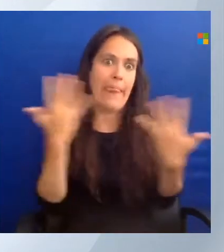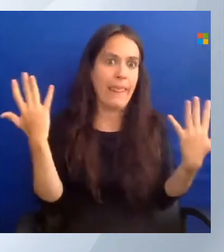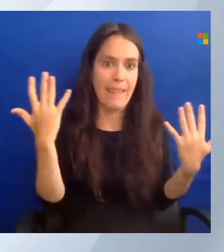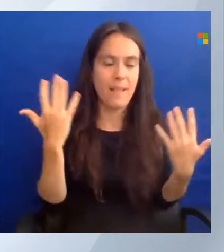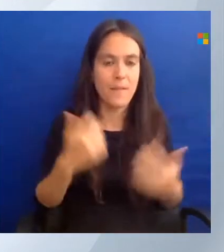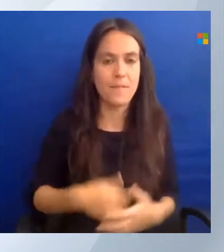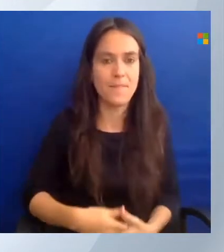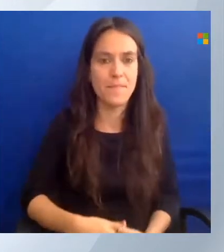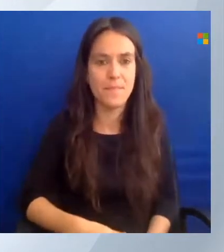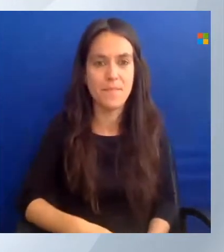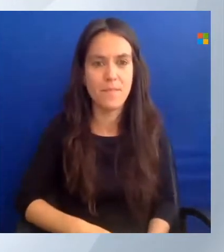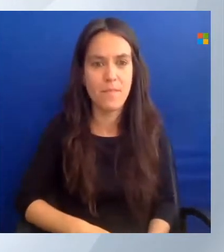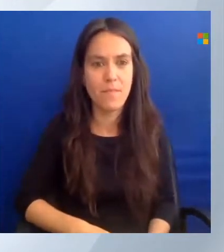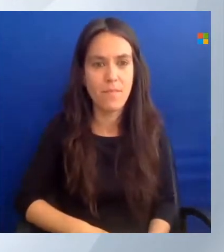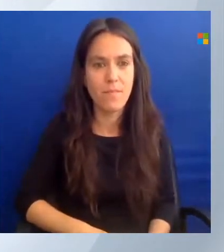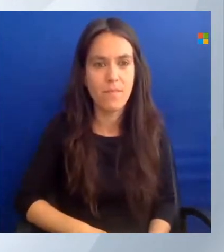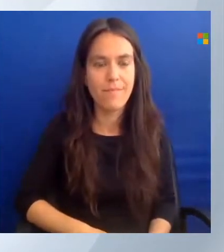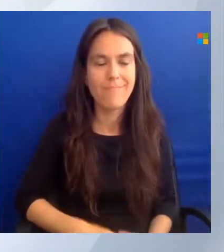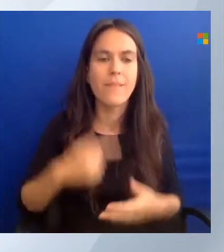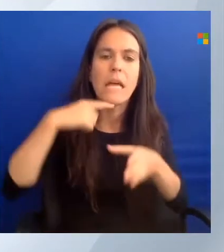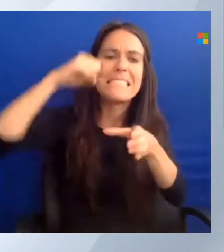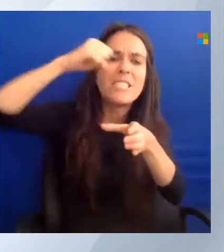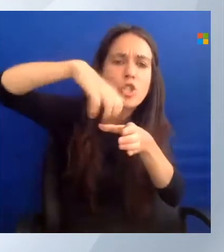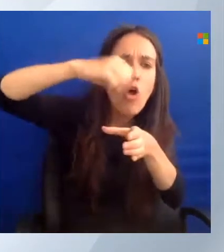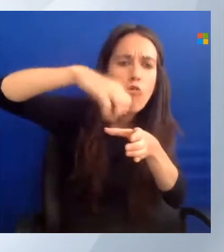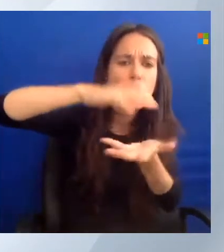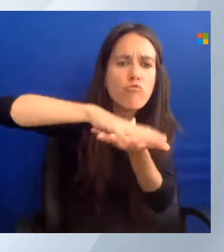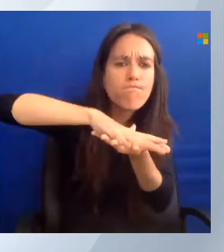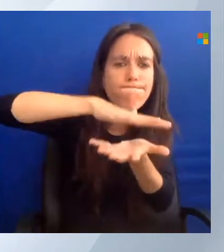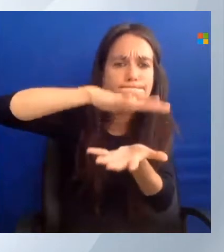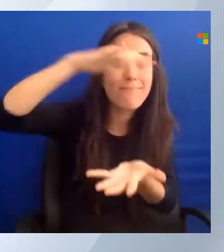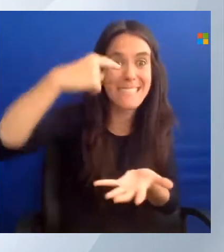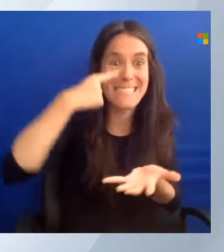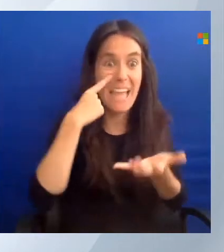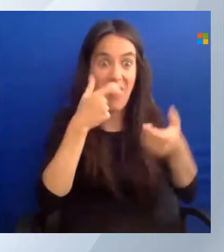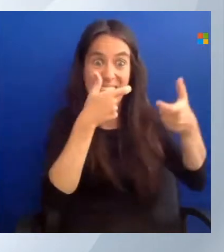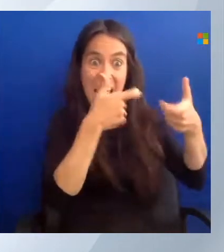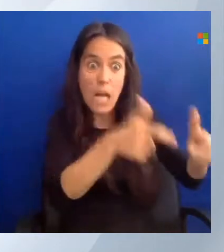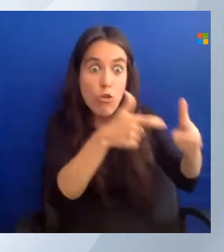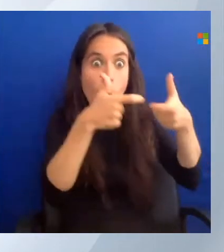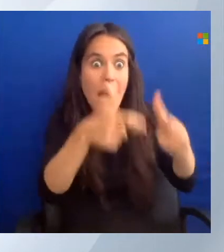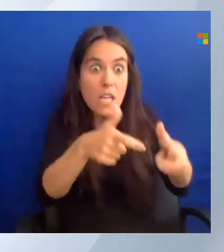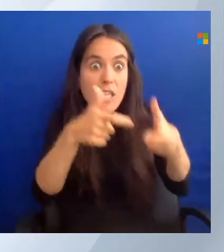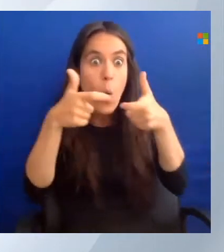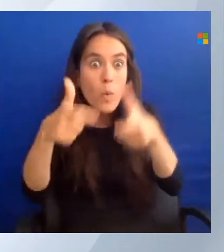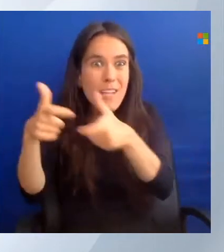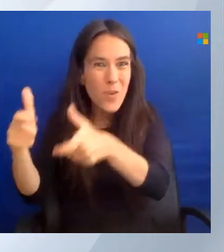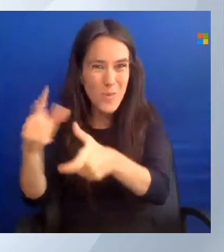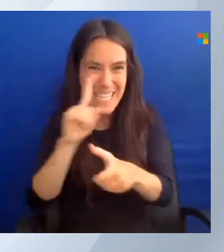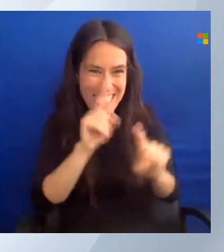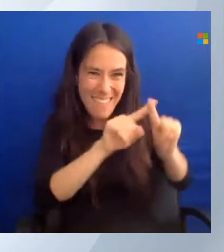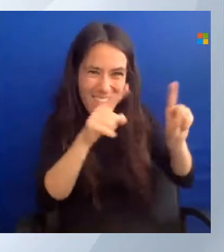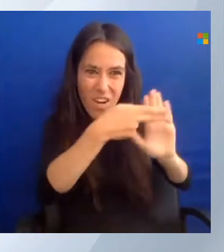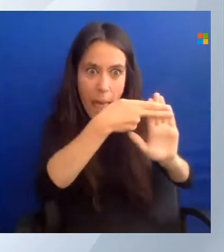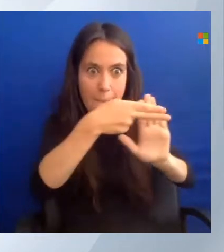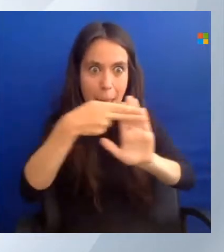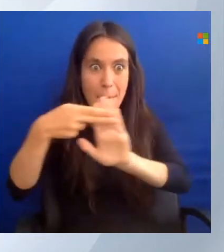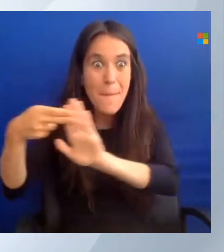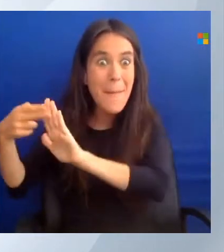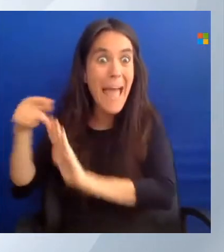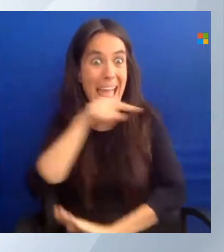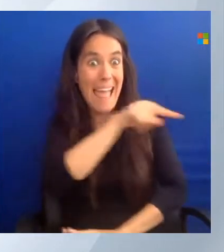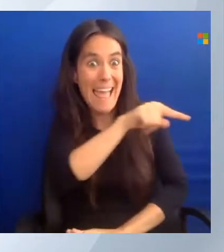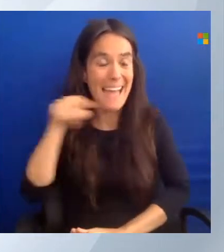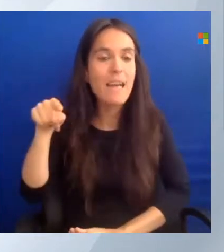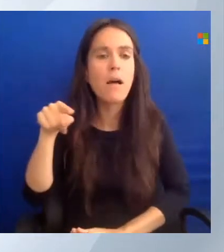A storage resource. Things like this. These categories. You're going to see them in one way or another. In every piece